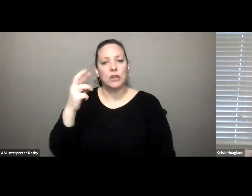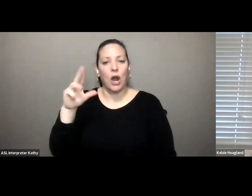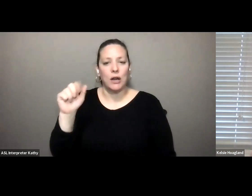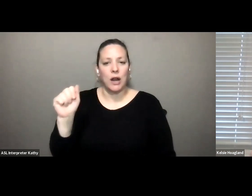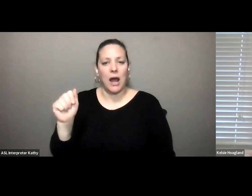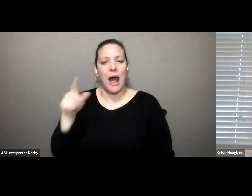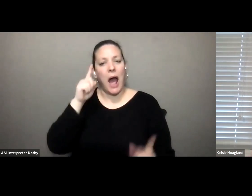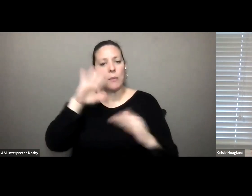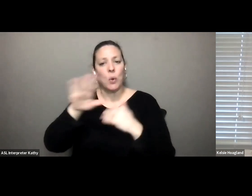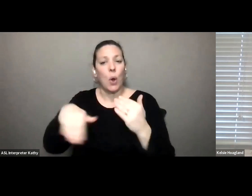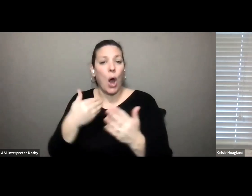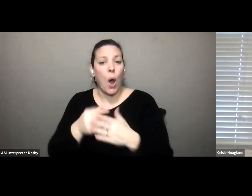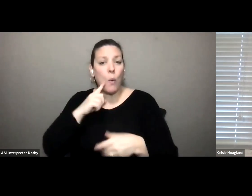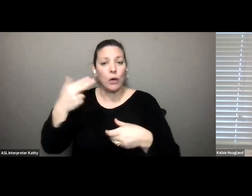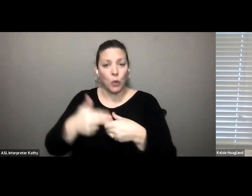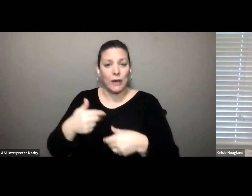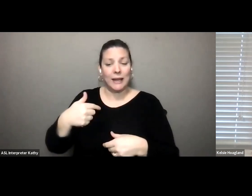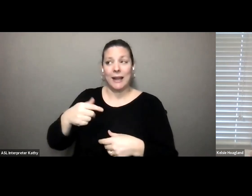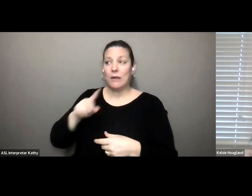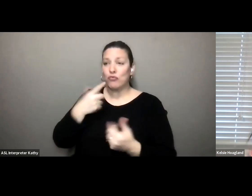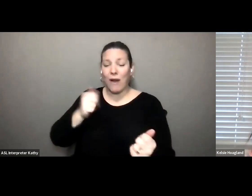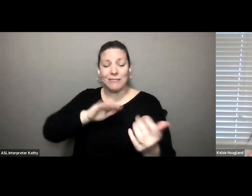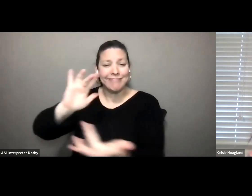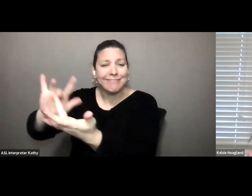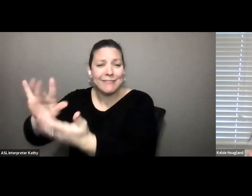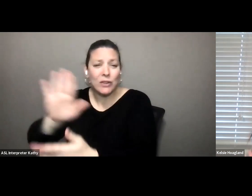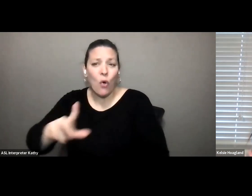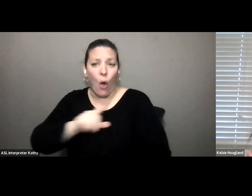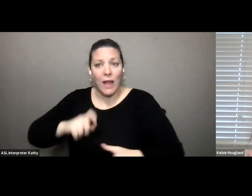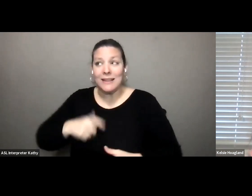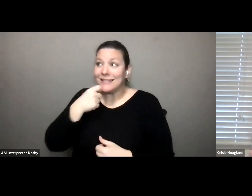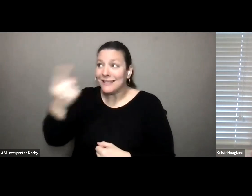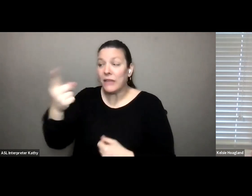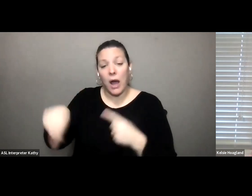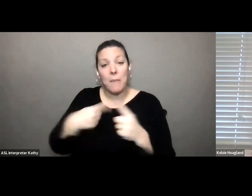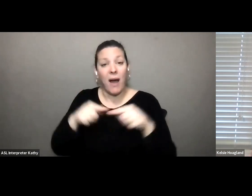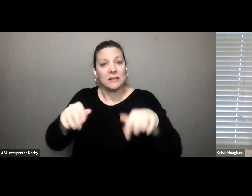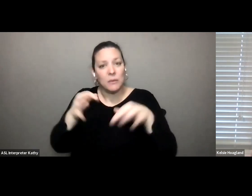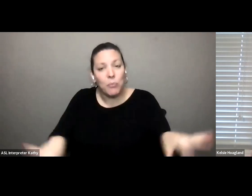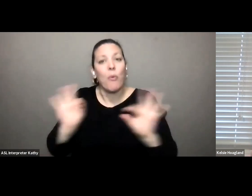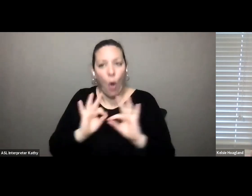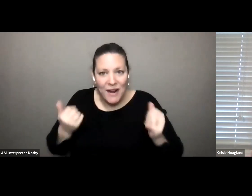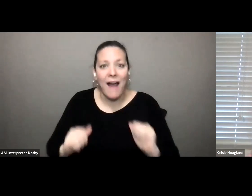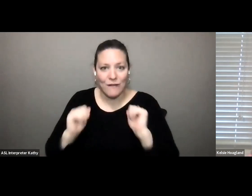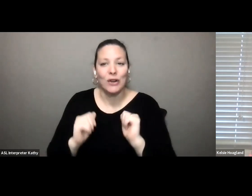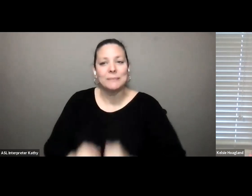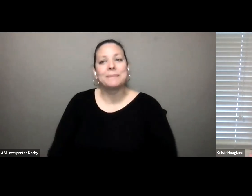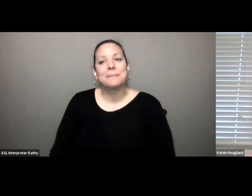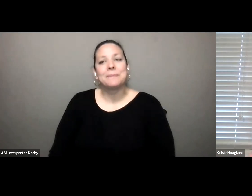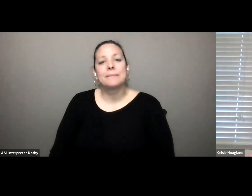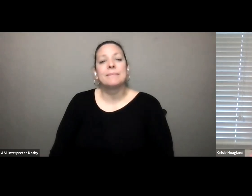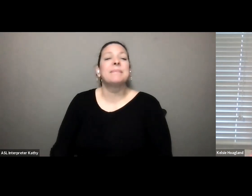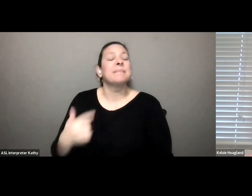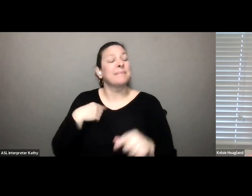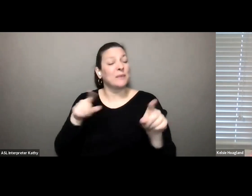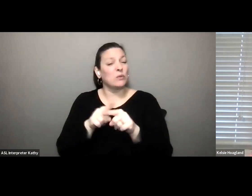hope that you all will join me and reach out to your legislators to tell them about this important effort um and like i